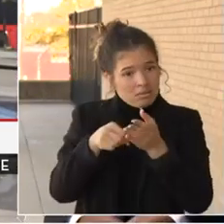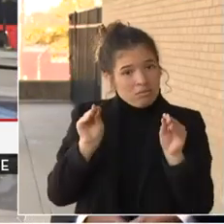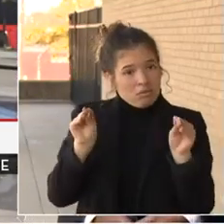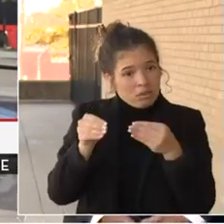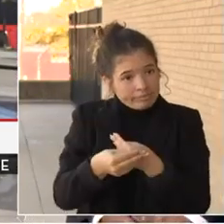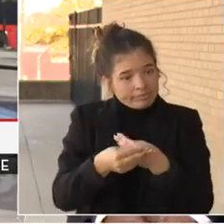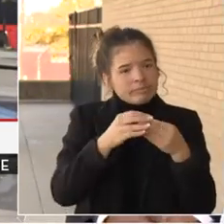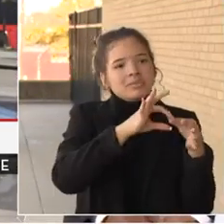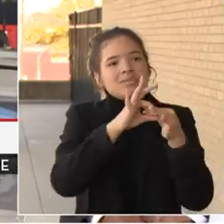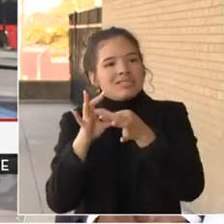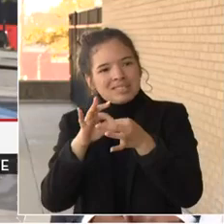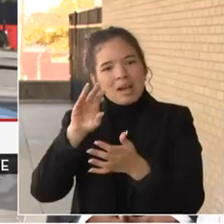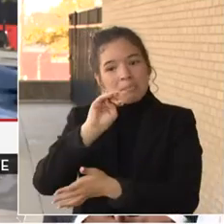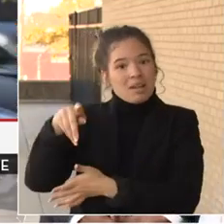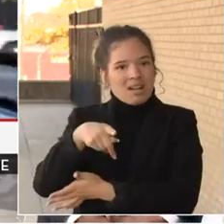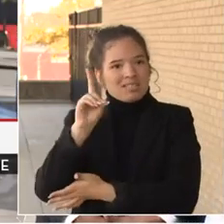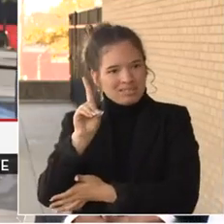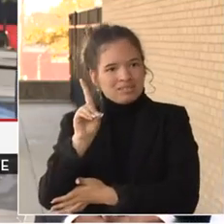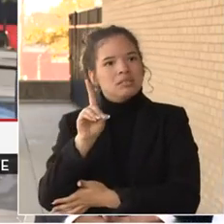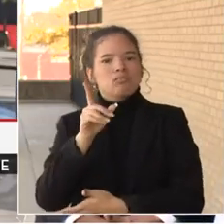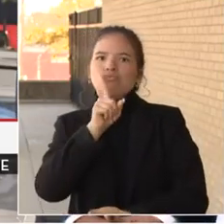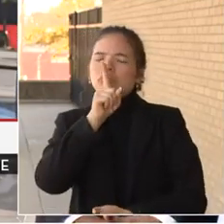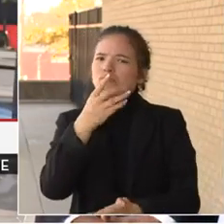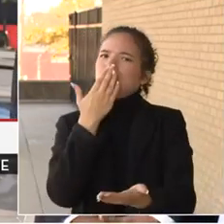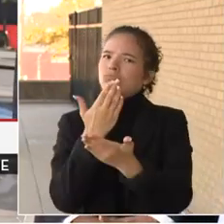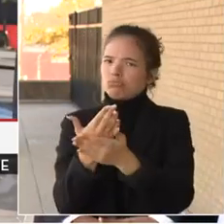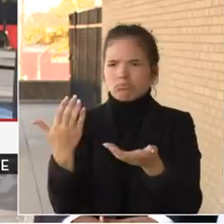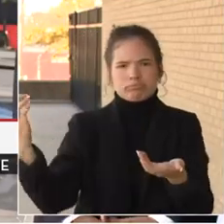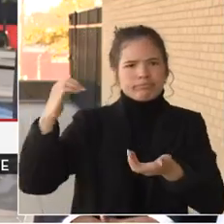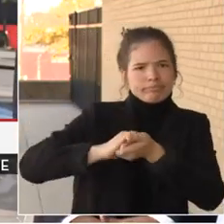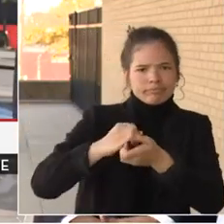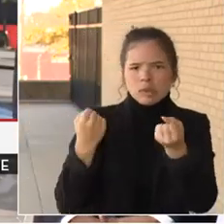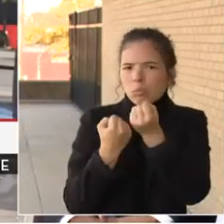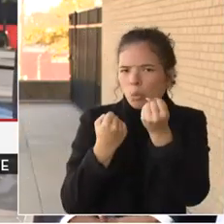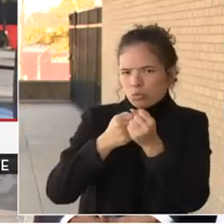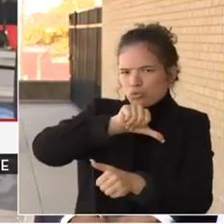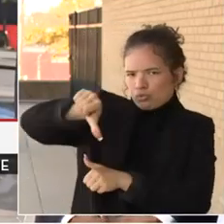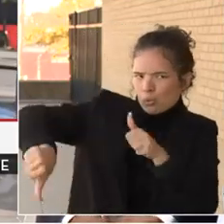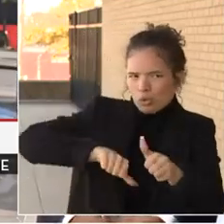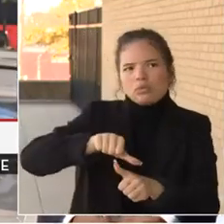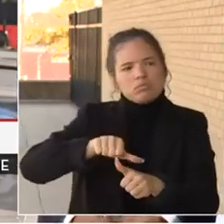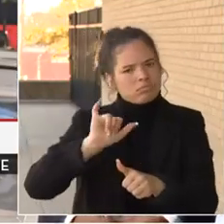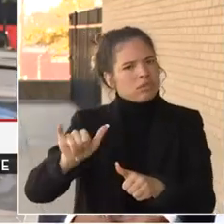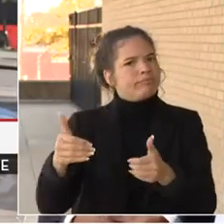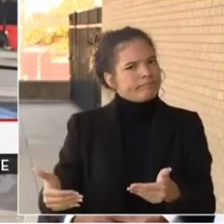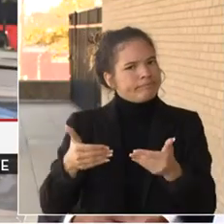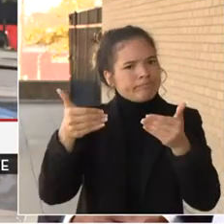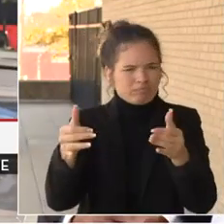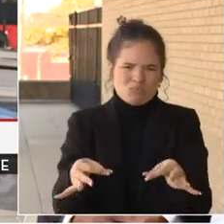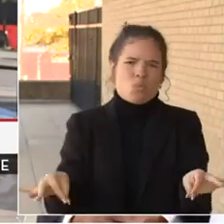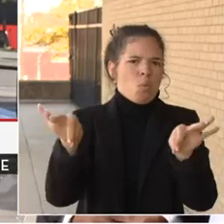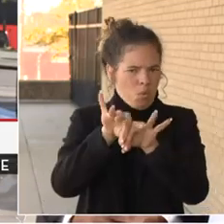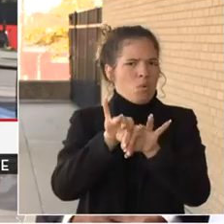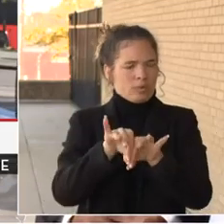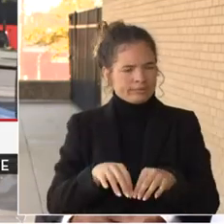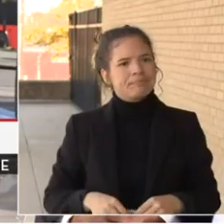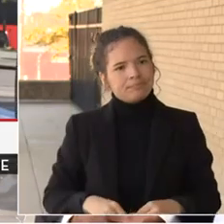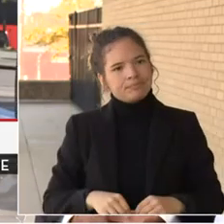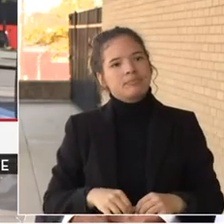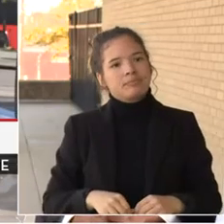Department and we will be supporting them moving forward with any investigations this holiday season. To start off,